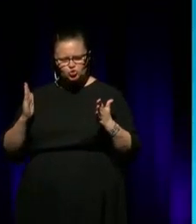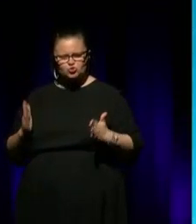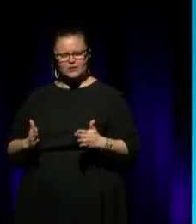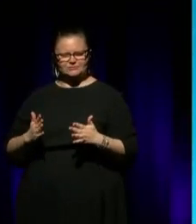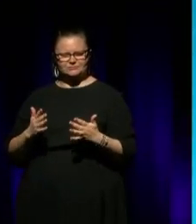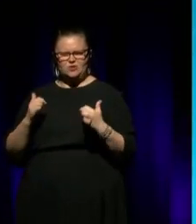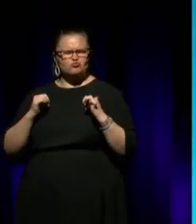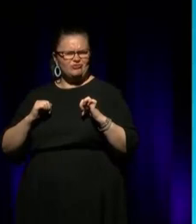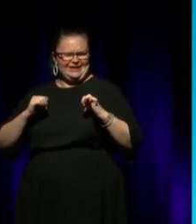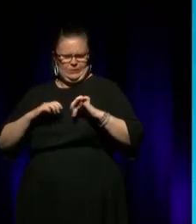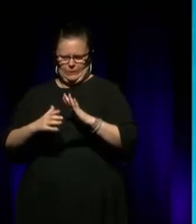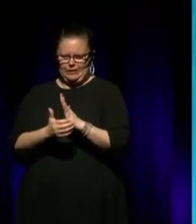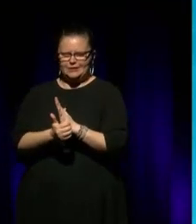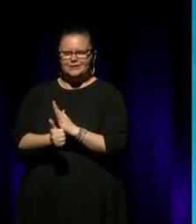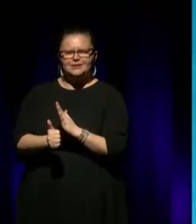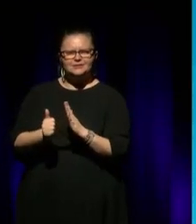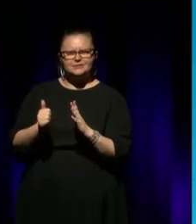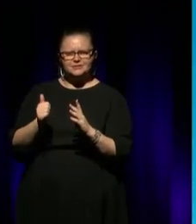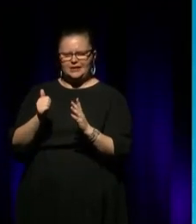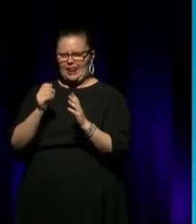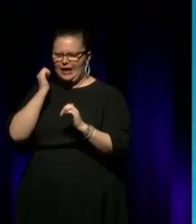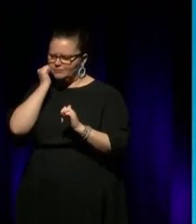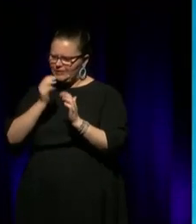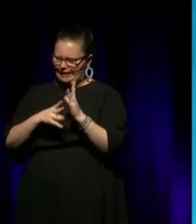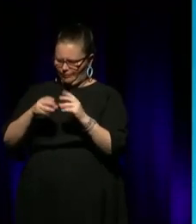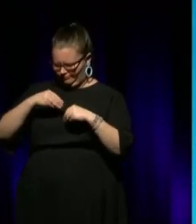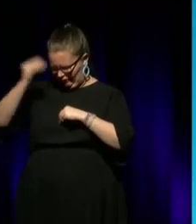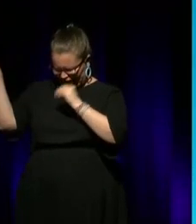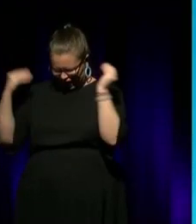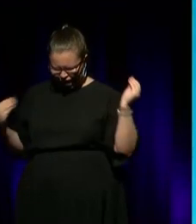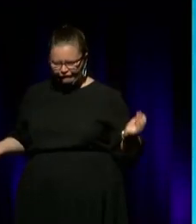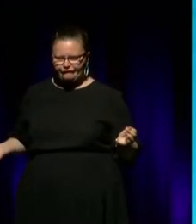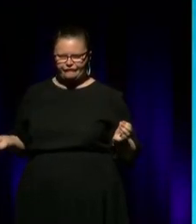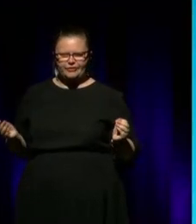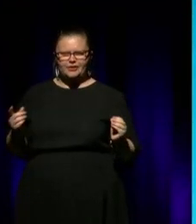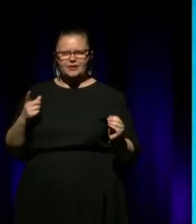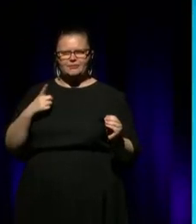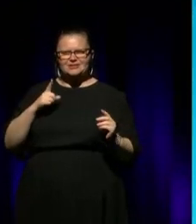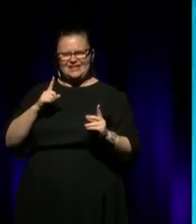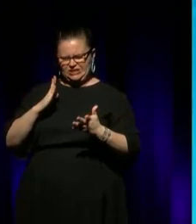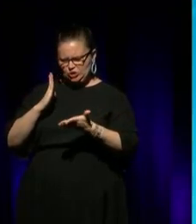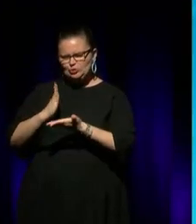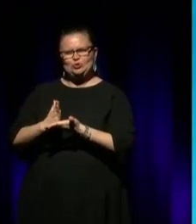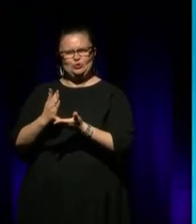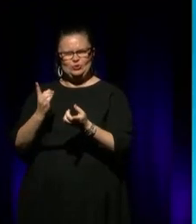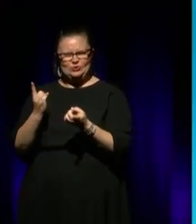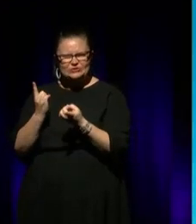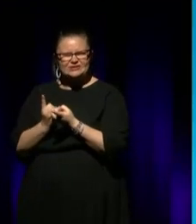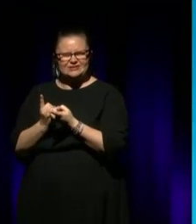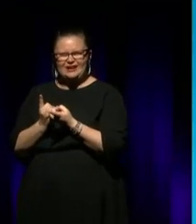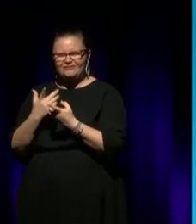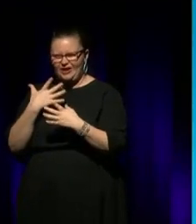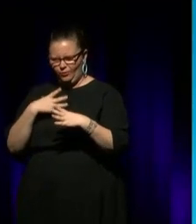like what we've had to shed off as black mob because that's the true stuff that I want to be and fed into our contemporary